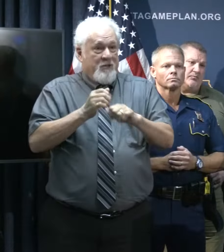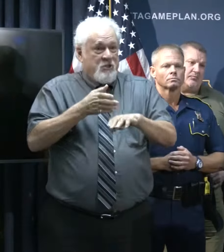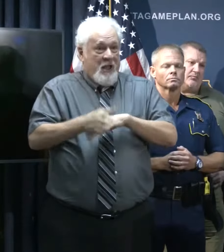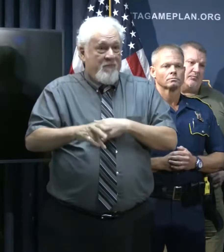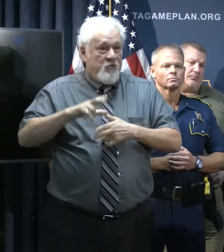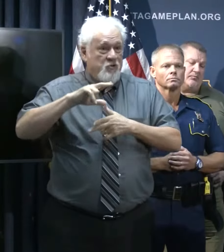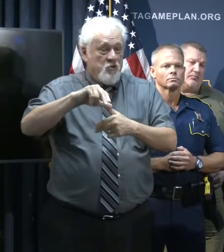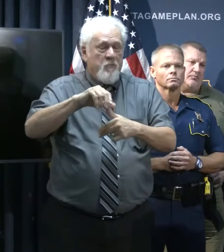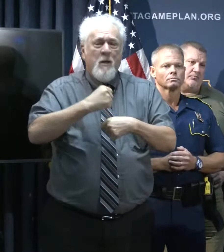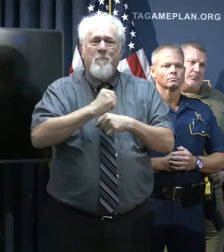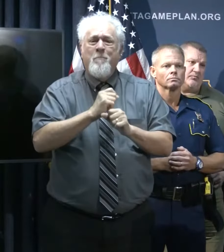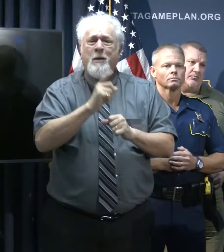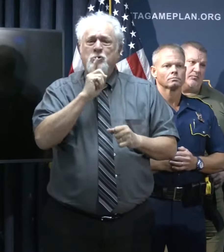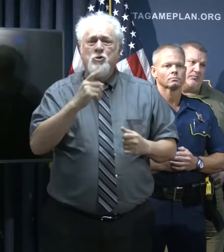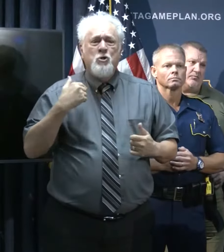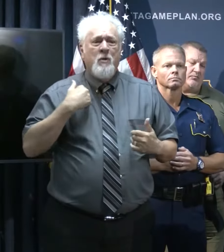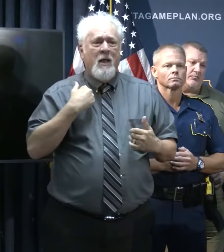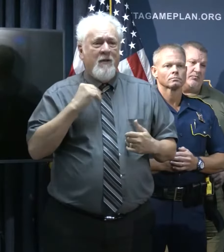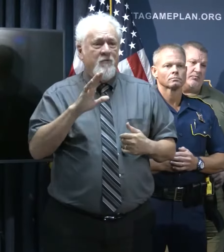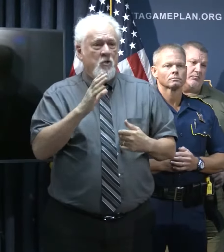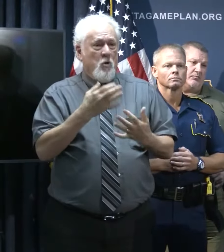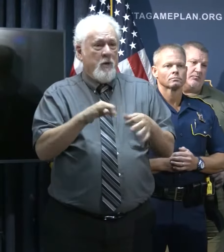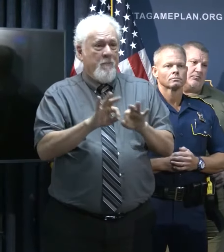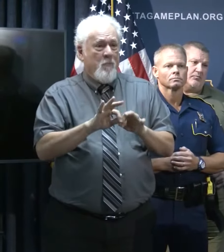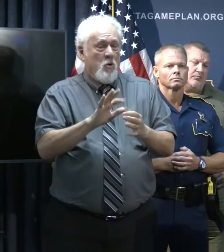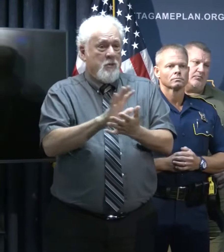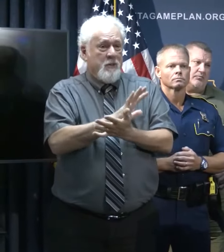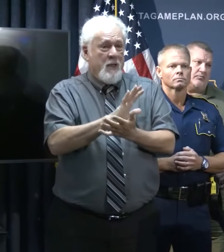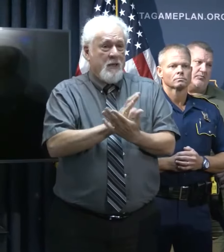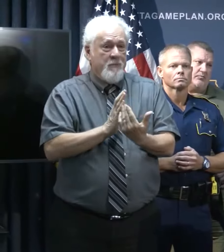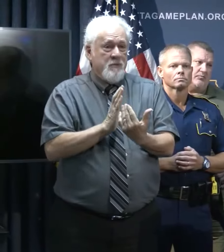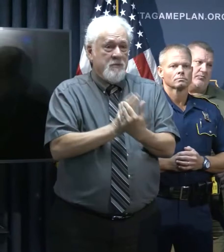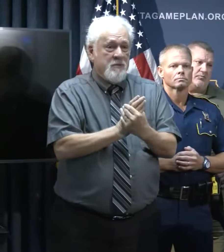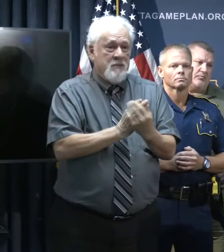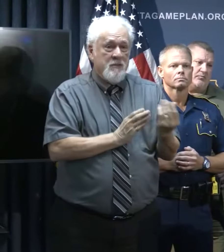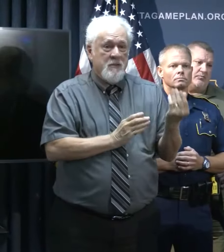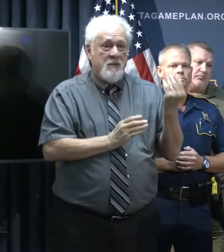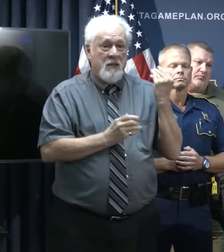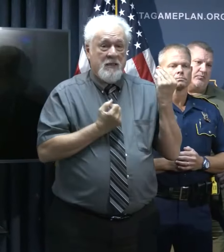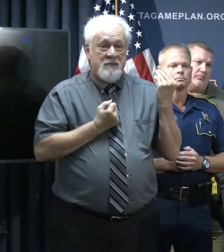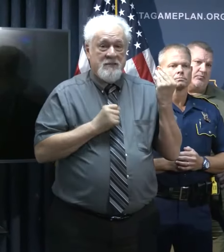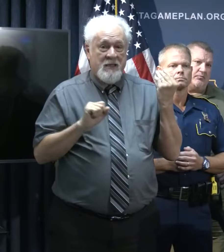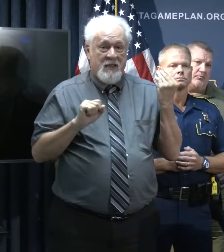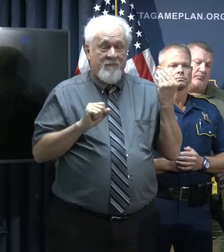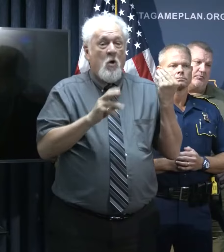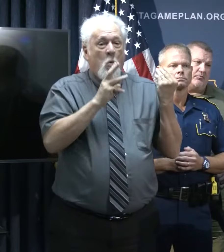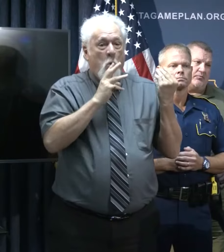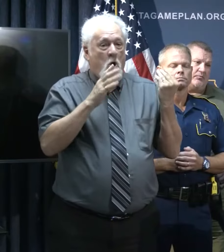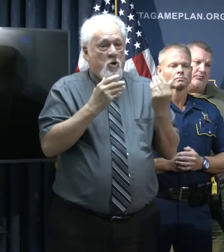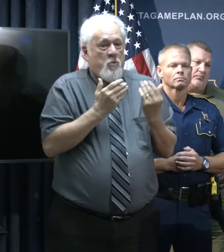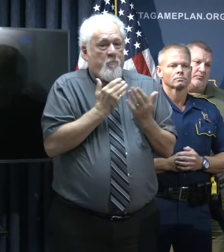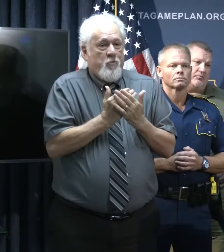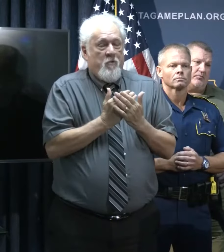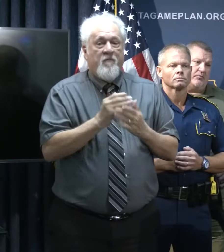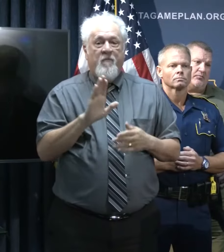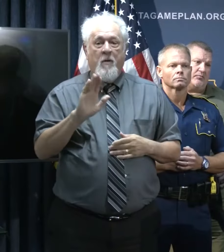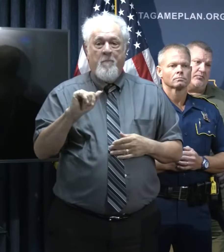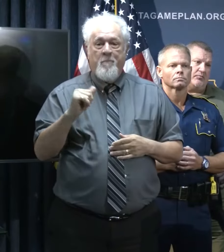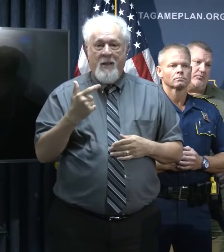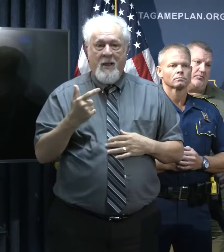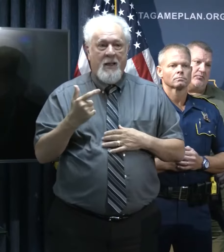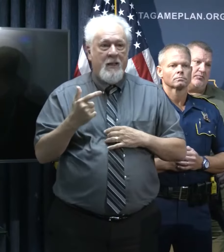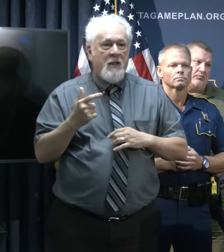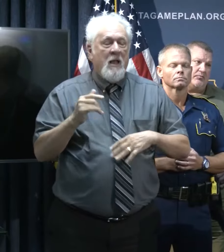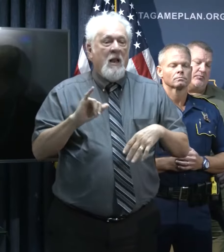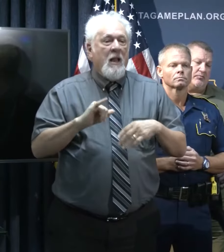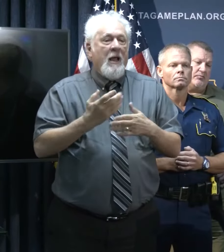Make that you have your important documents secure and in a safe place, preferably in a waterproof bag or container, such as birth